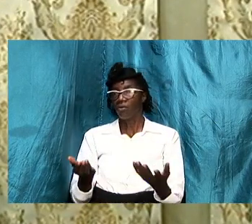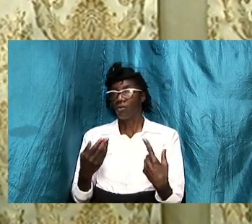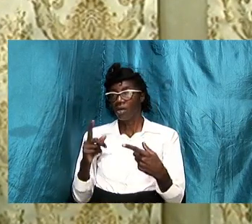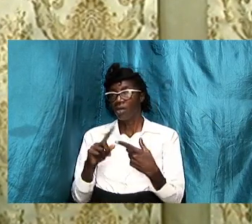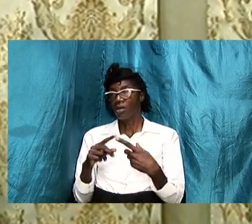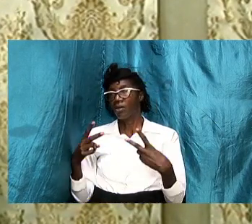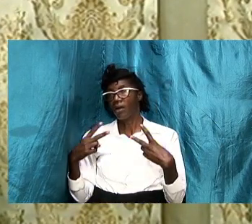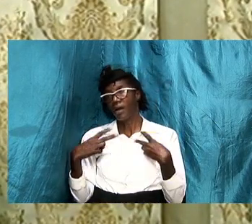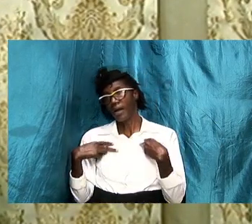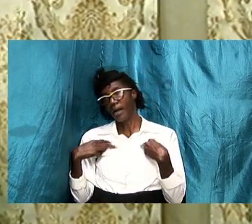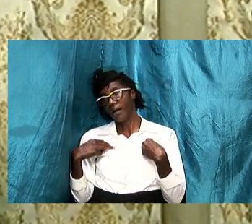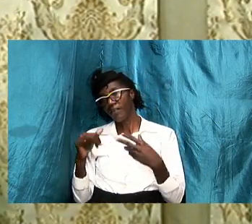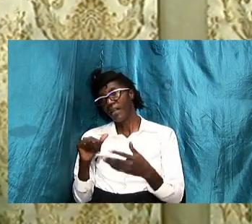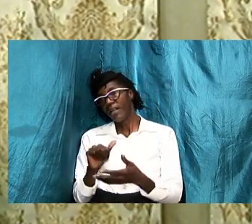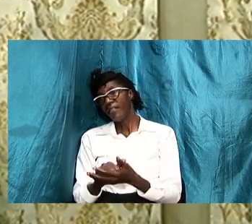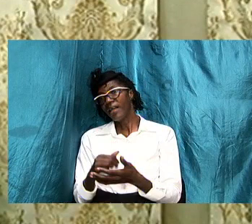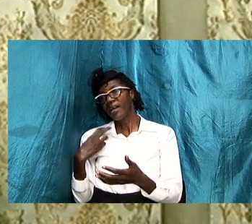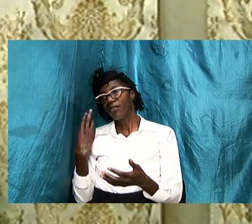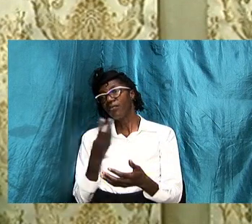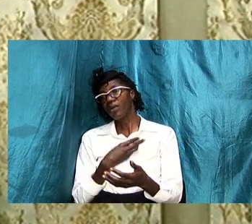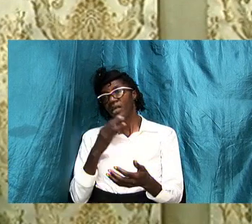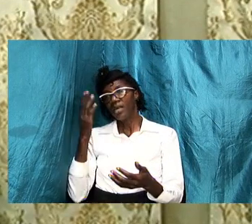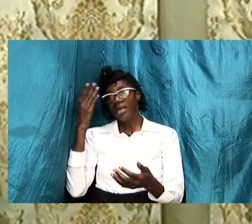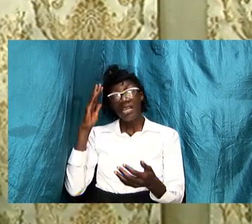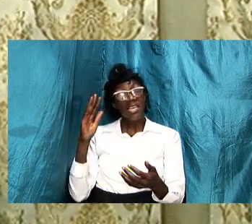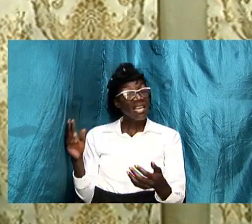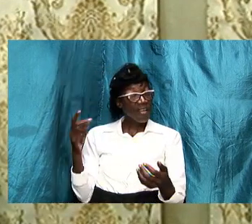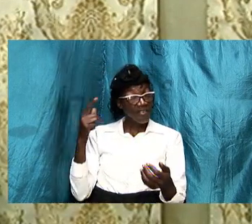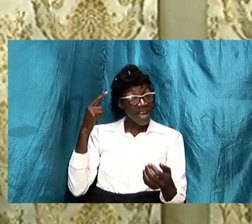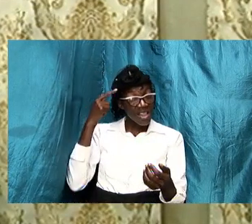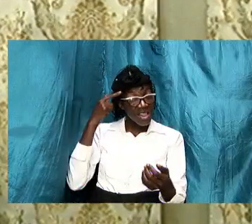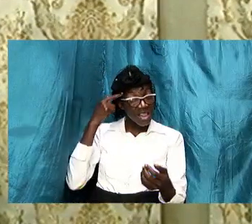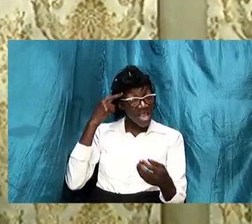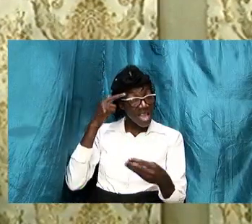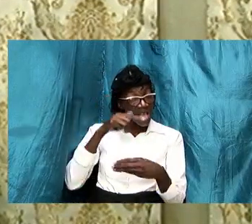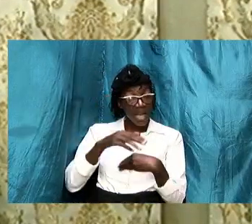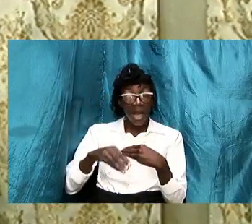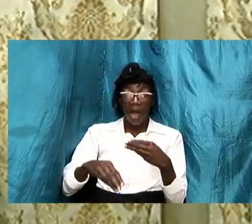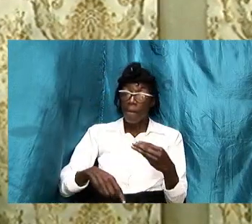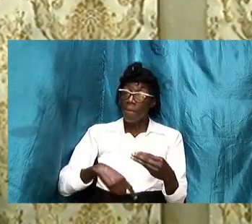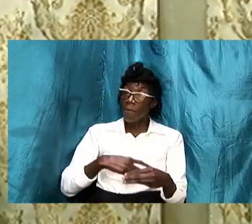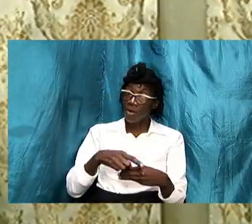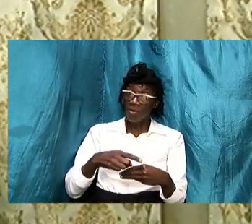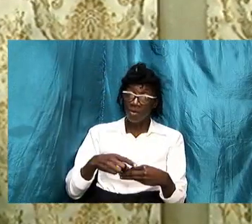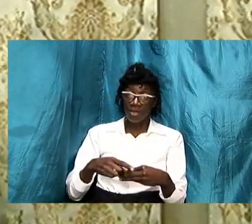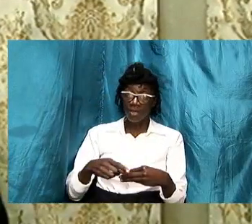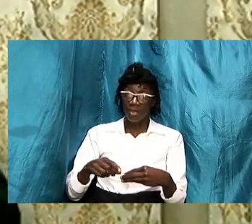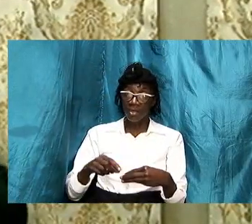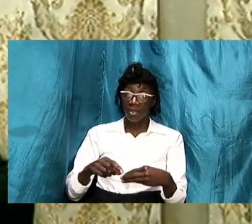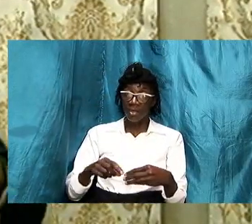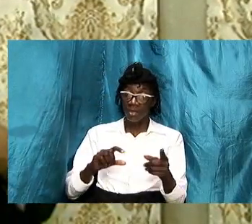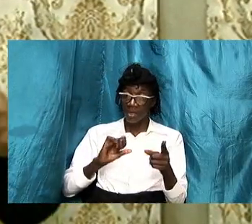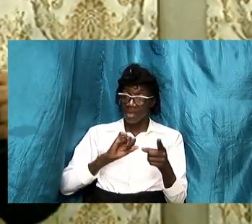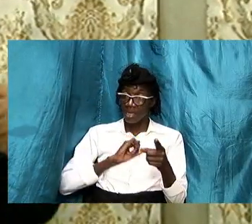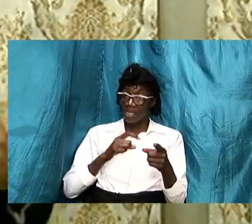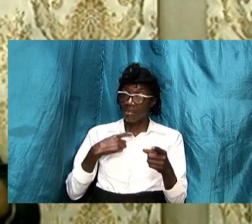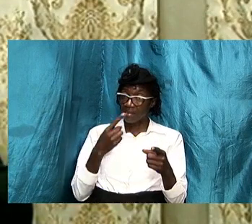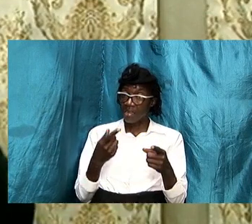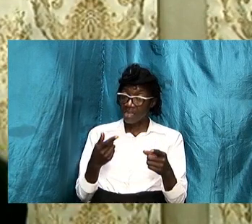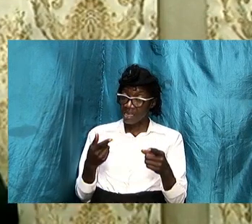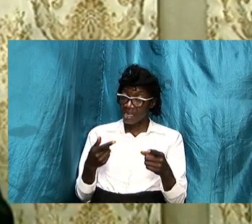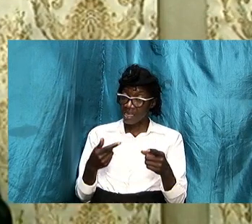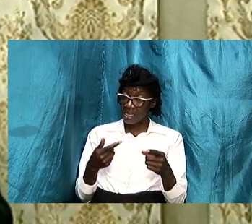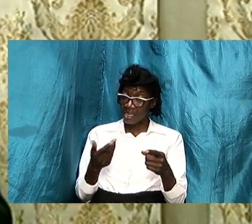have that we never envisage i say this in a in a